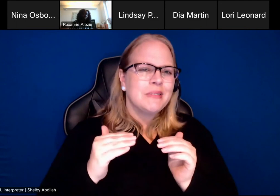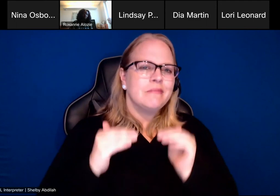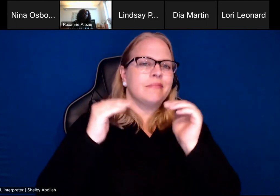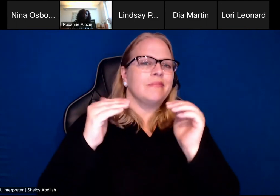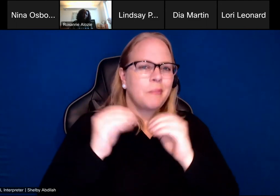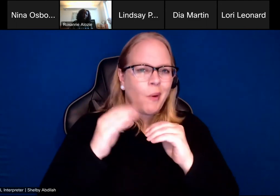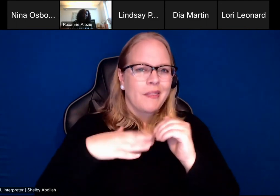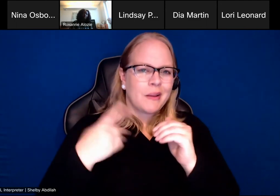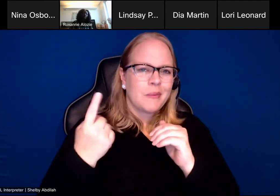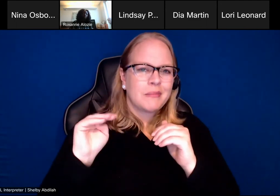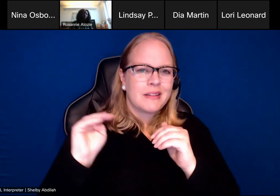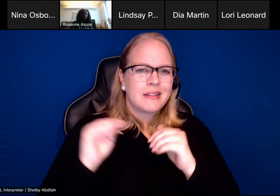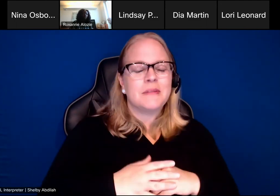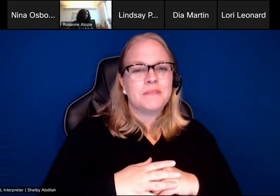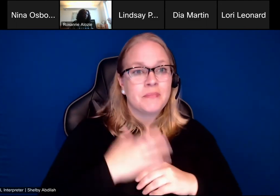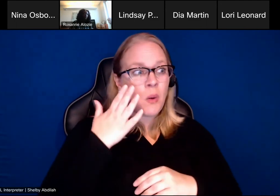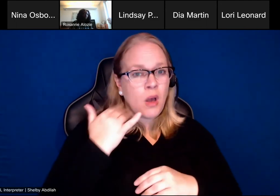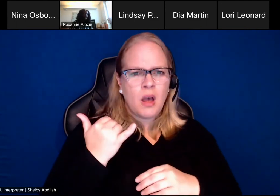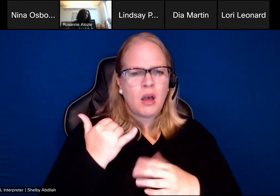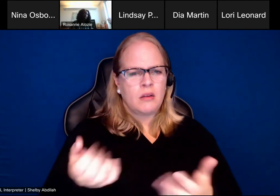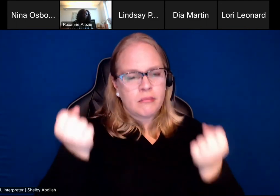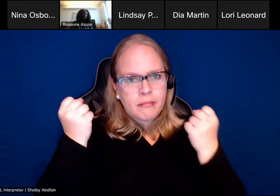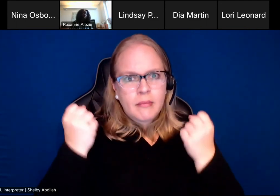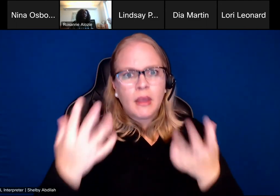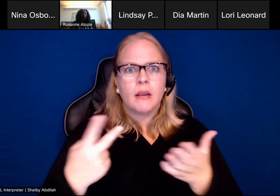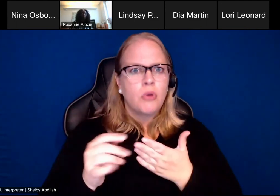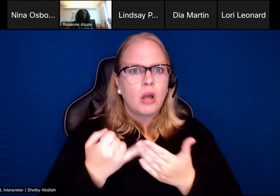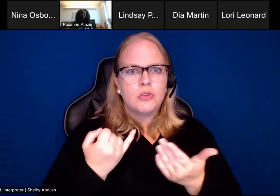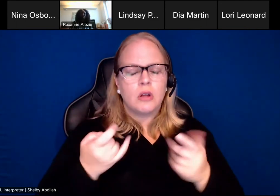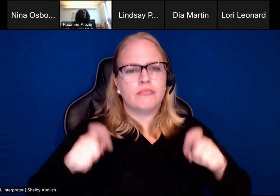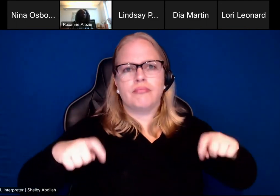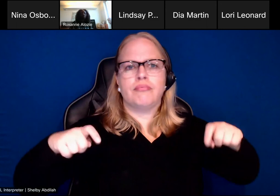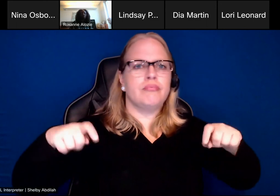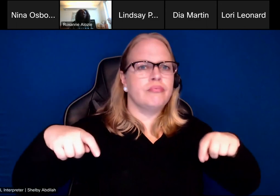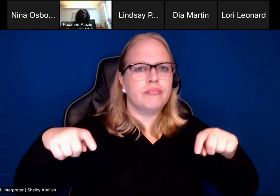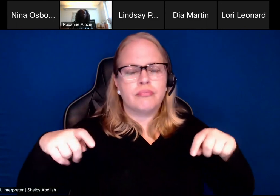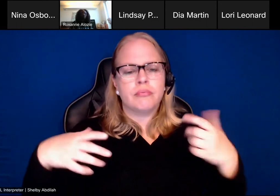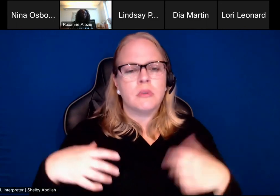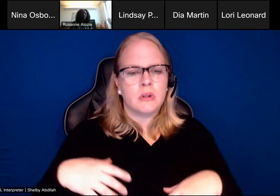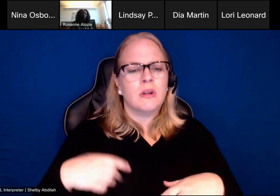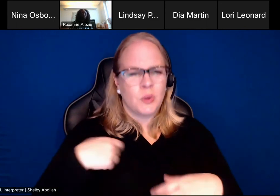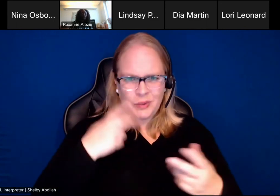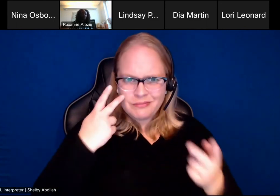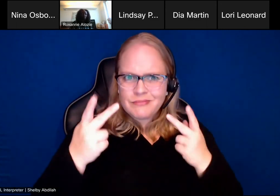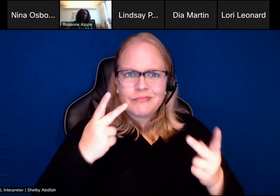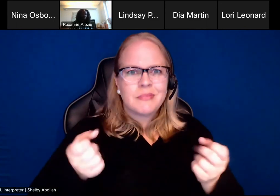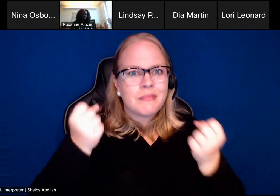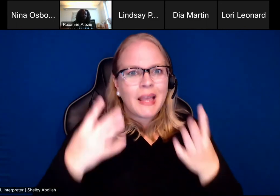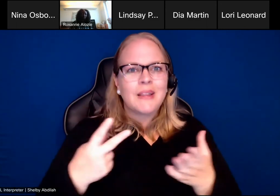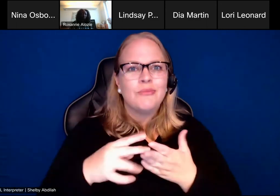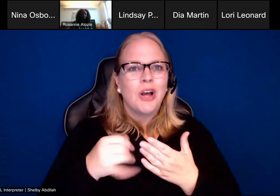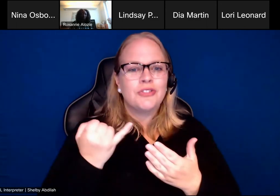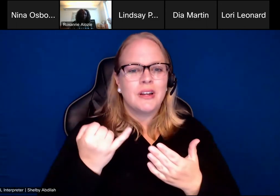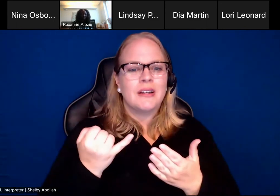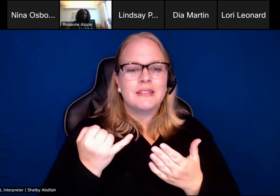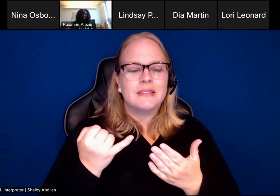given the demand, we are finding that there's a lot of projects that are, you know, that we end up needing to